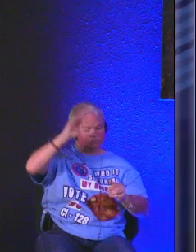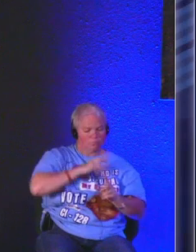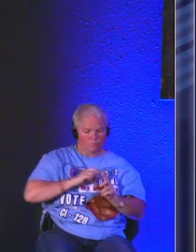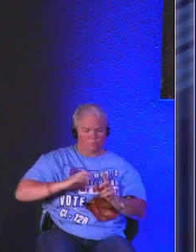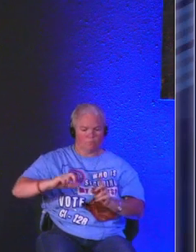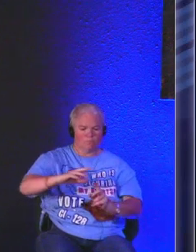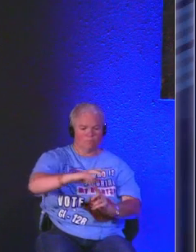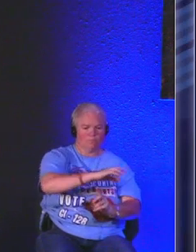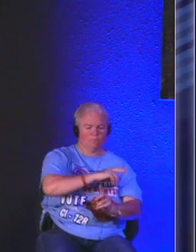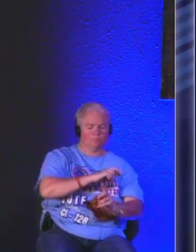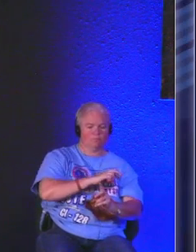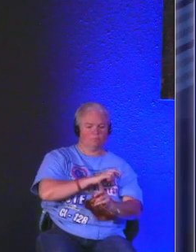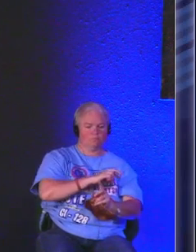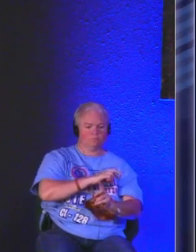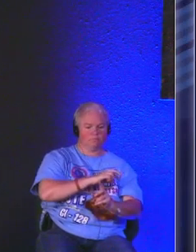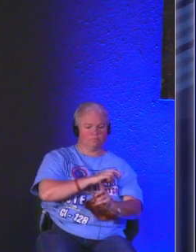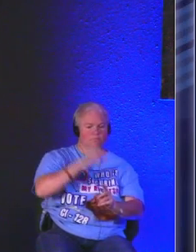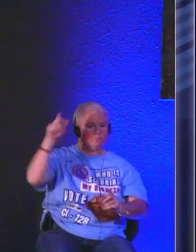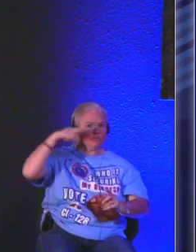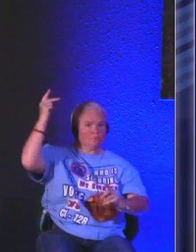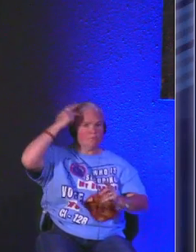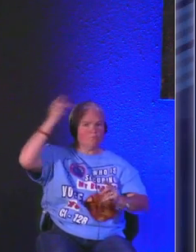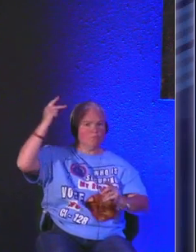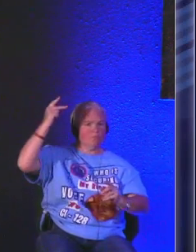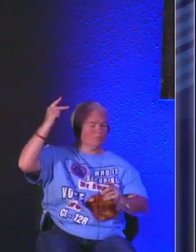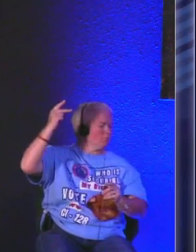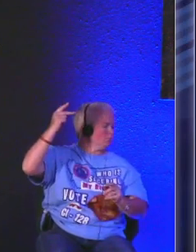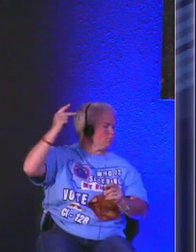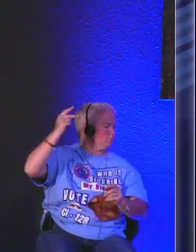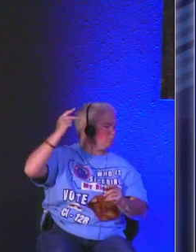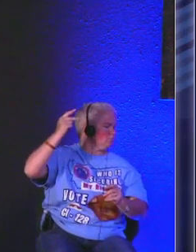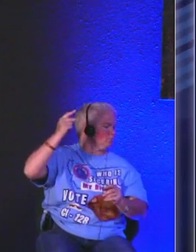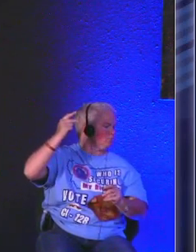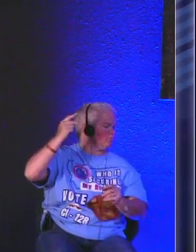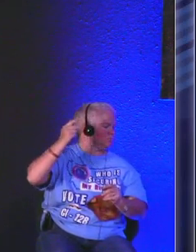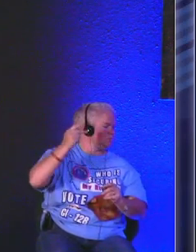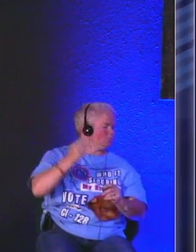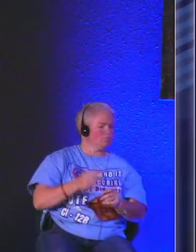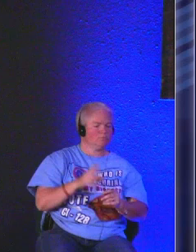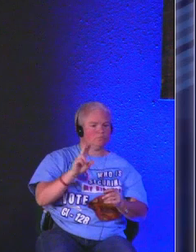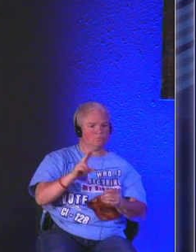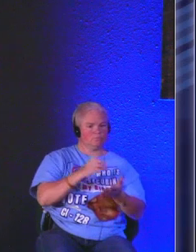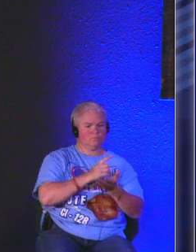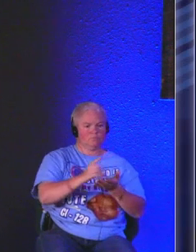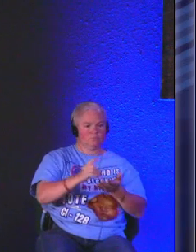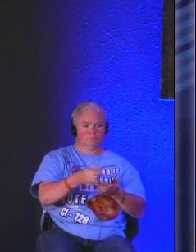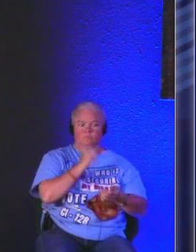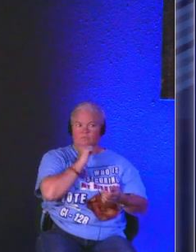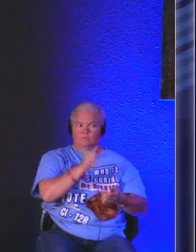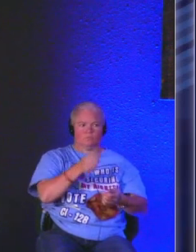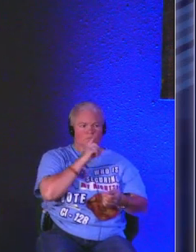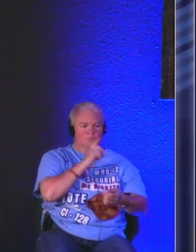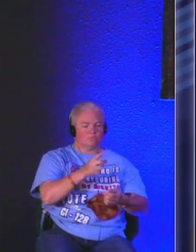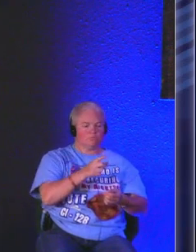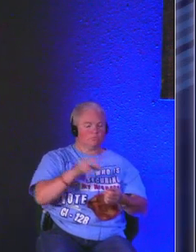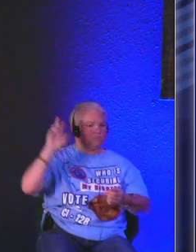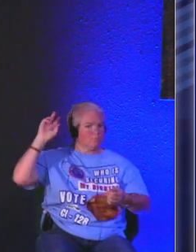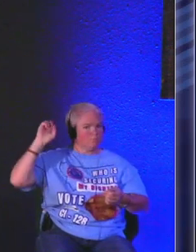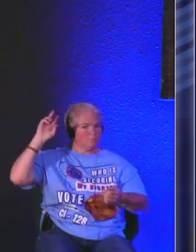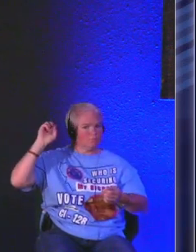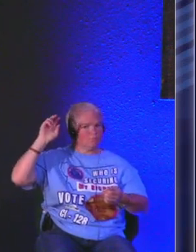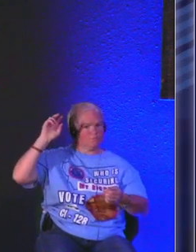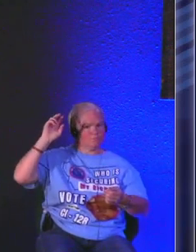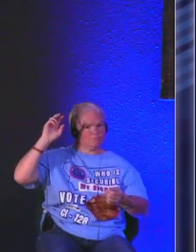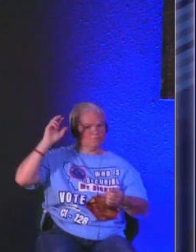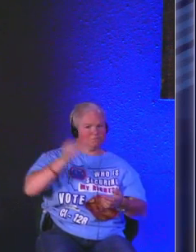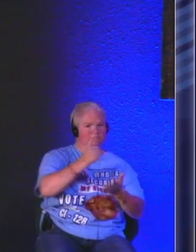politics right now right a couple weeks we won't have to talk about it anymore we won't have to listen